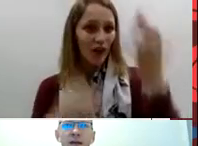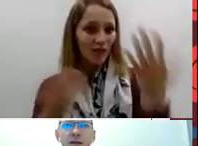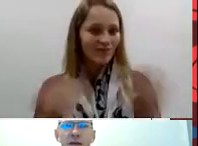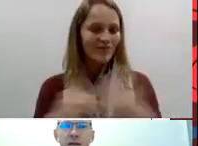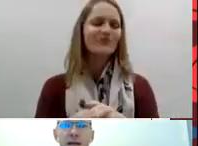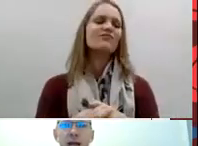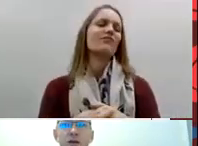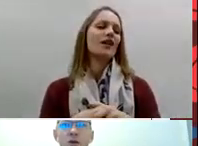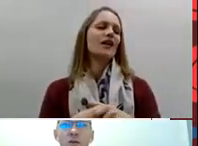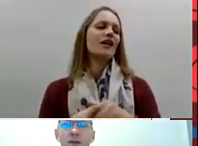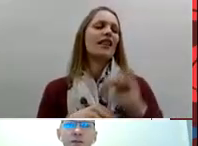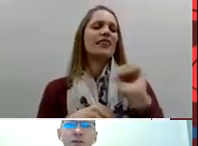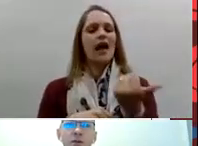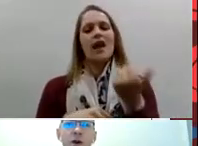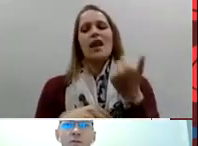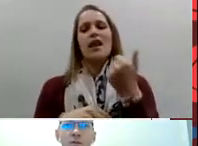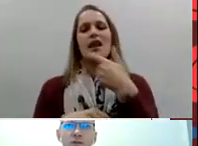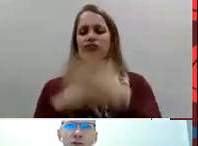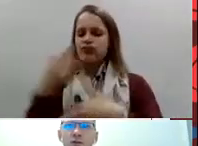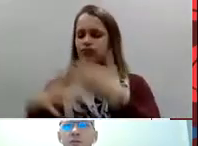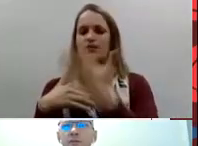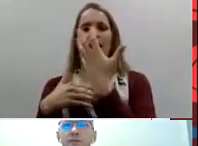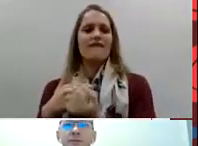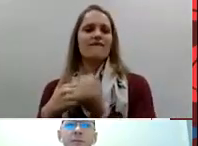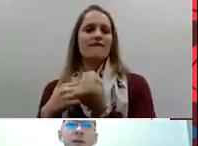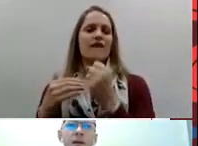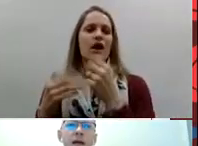model and gain confidence for their own future